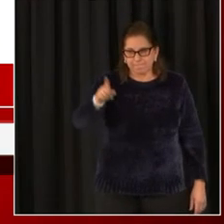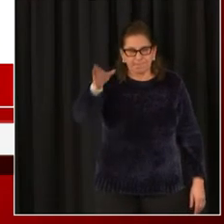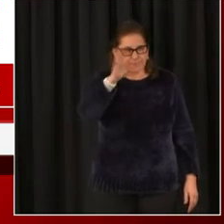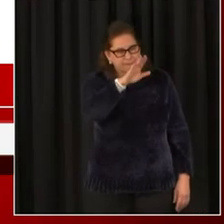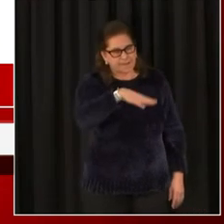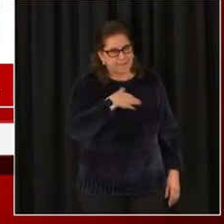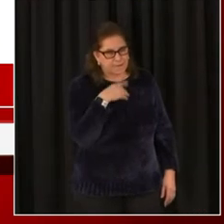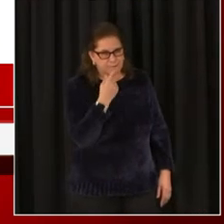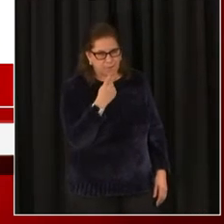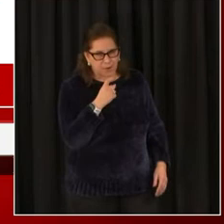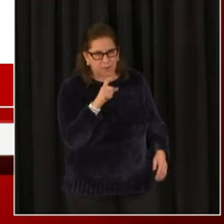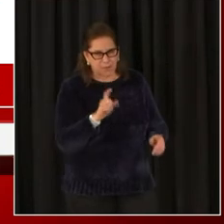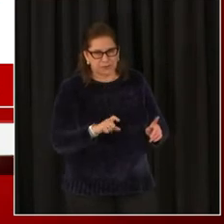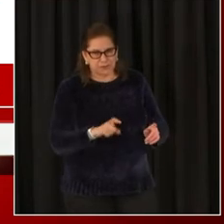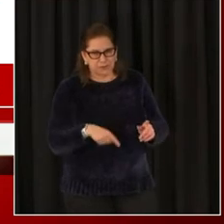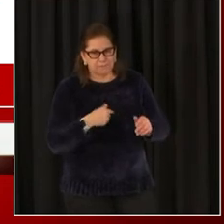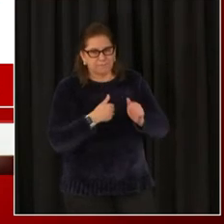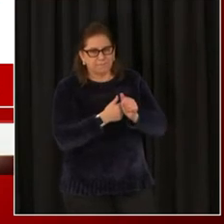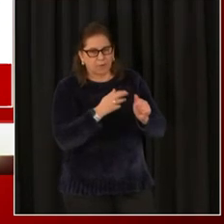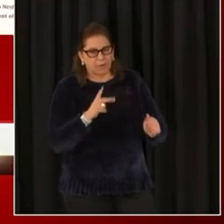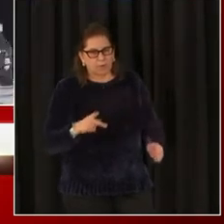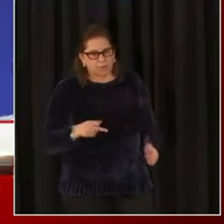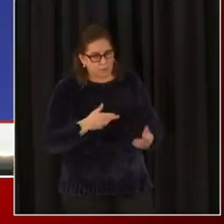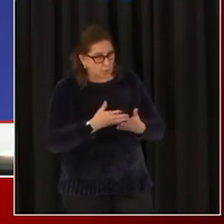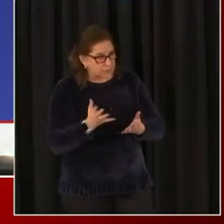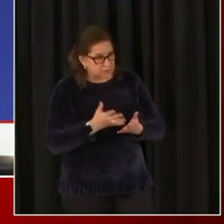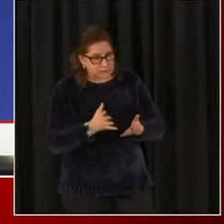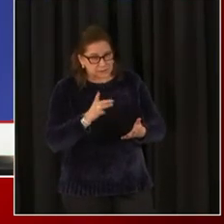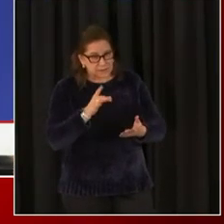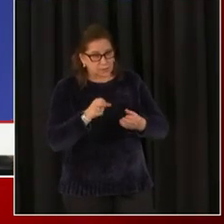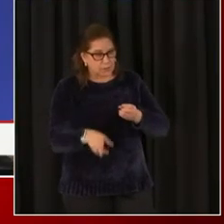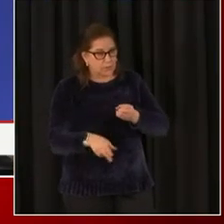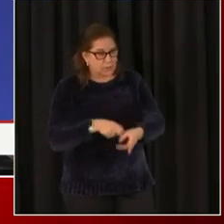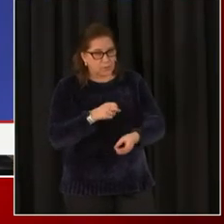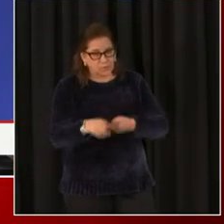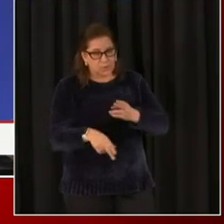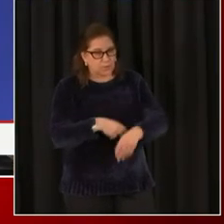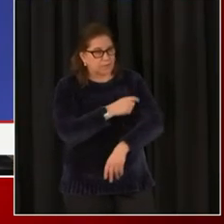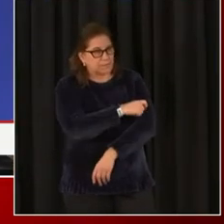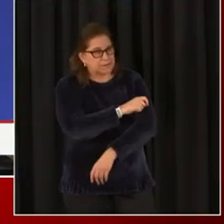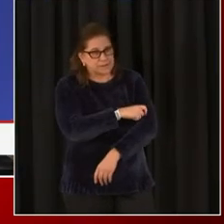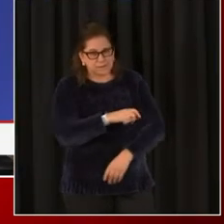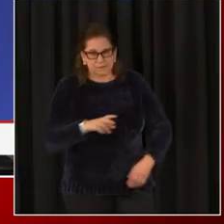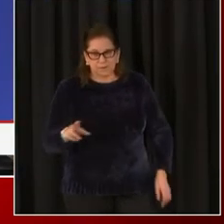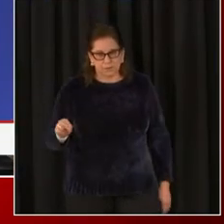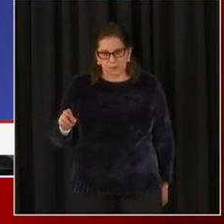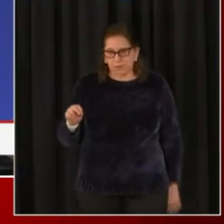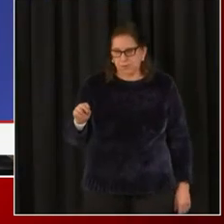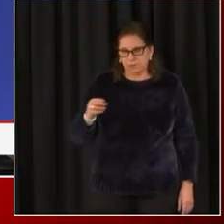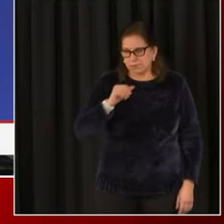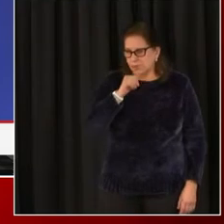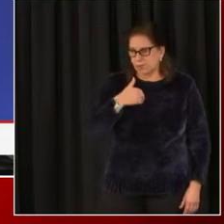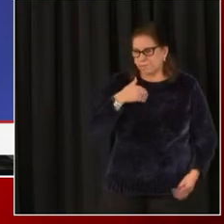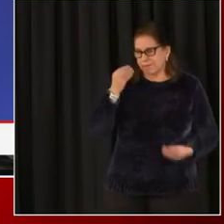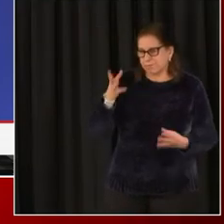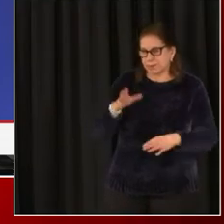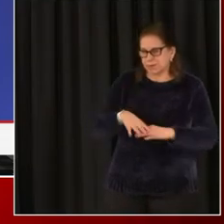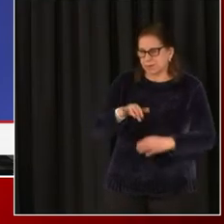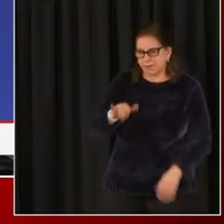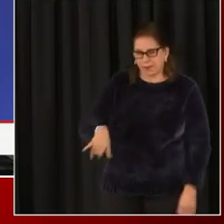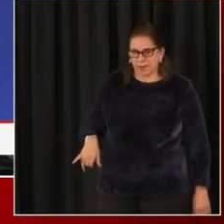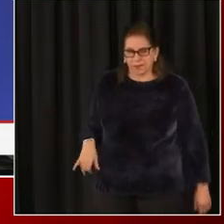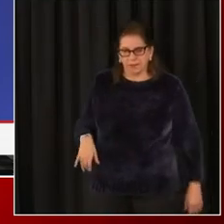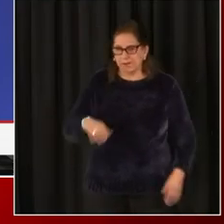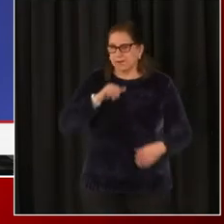ask my ongoing question about wastage, can you give us any data on wastage? Sure. I don't have the data on wastage.